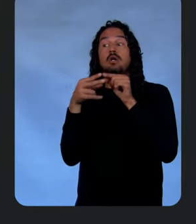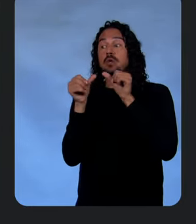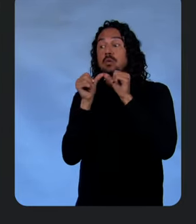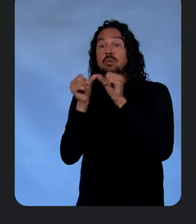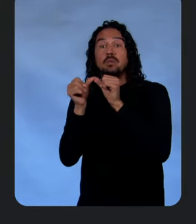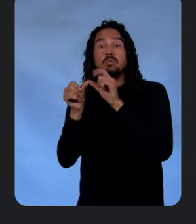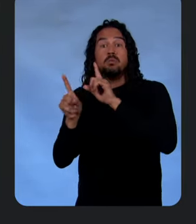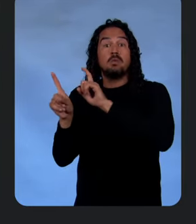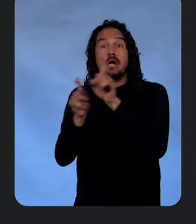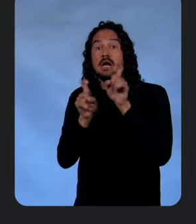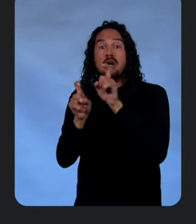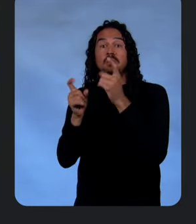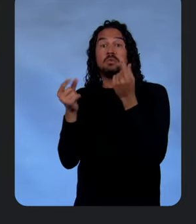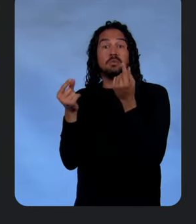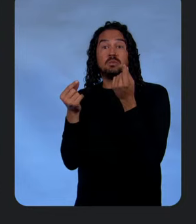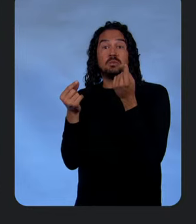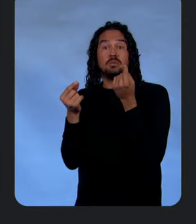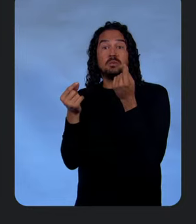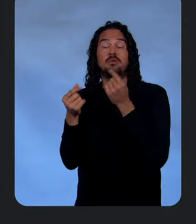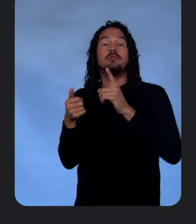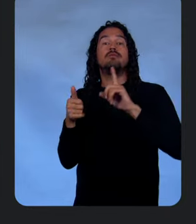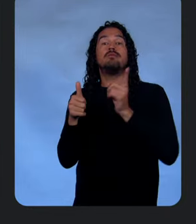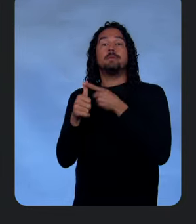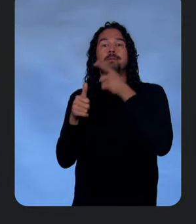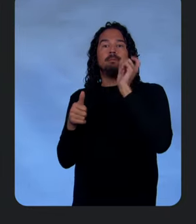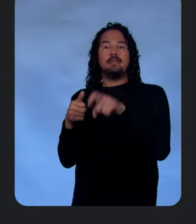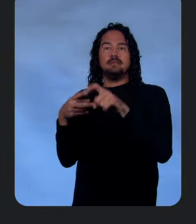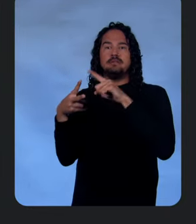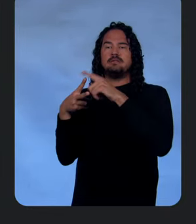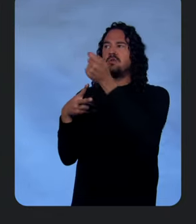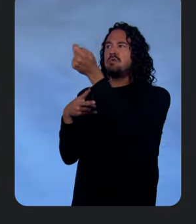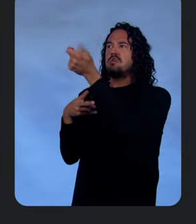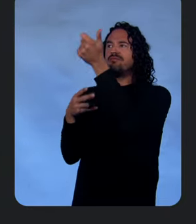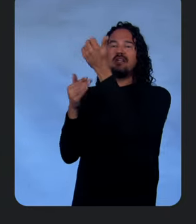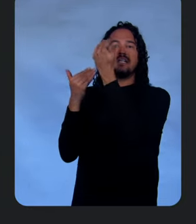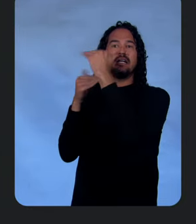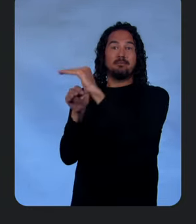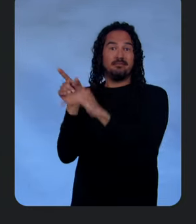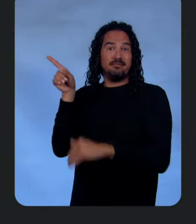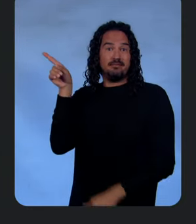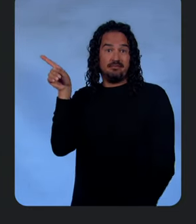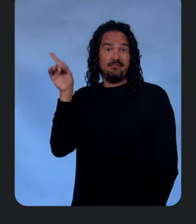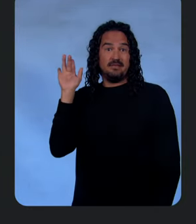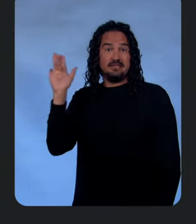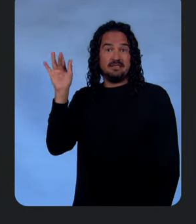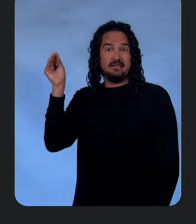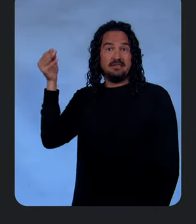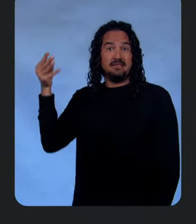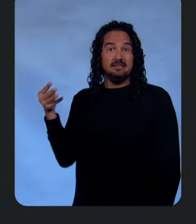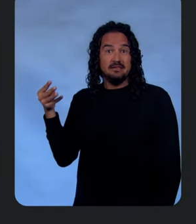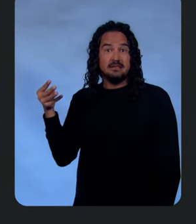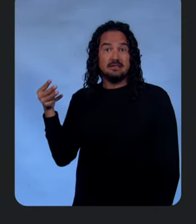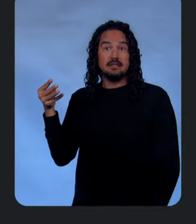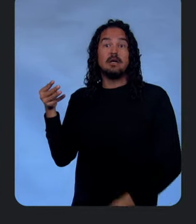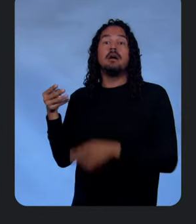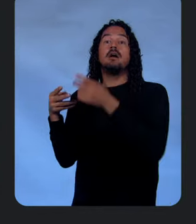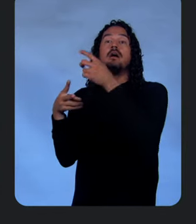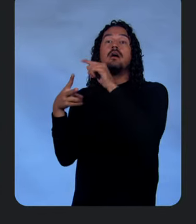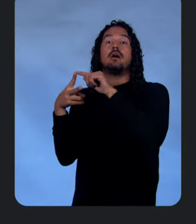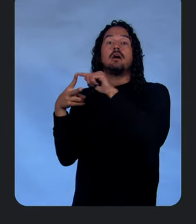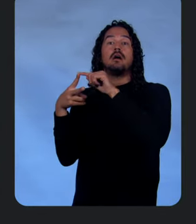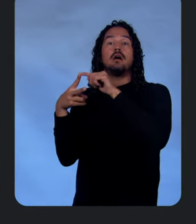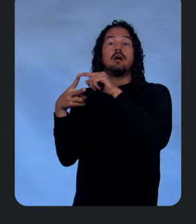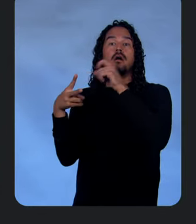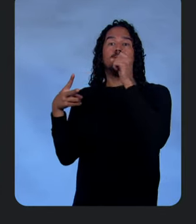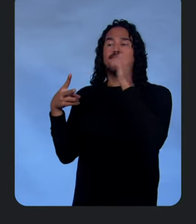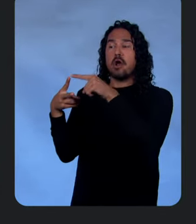there's a couple of things. First, what I'll do is I'll remove the limit. And then I'll take this prompt here because, you know, it's not going